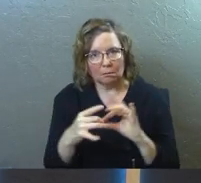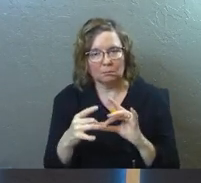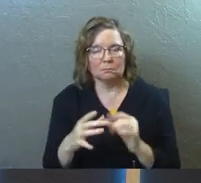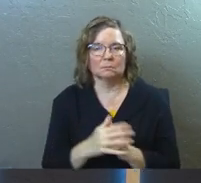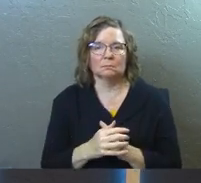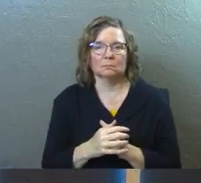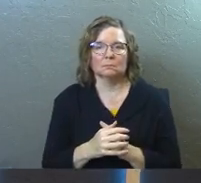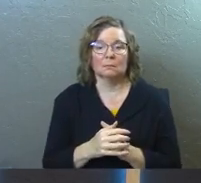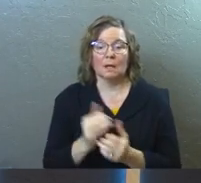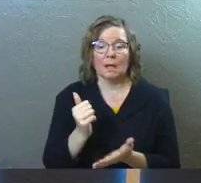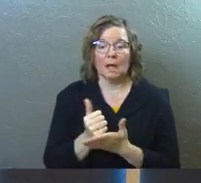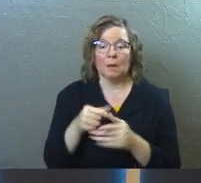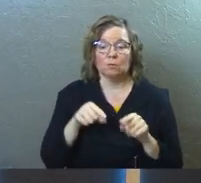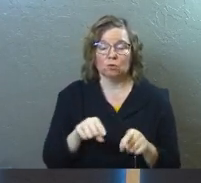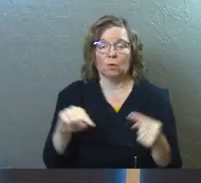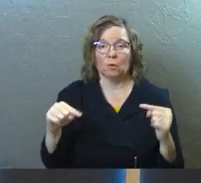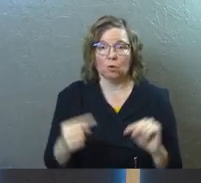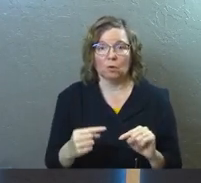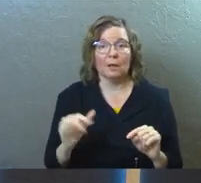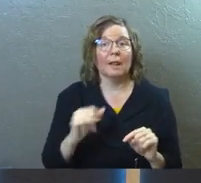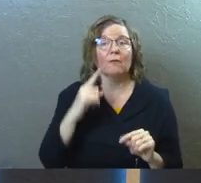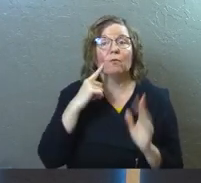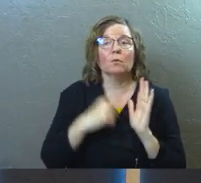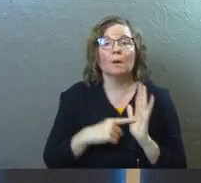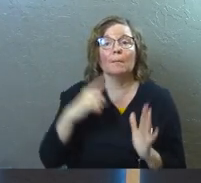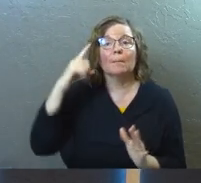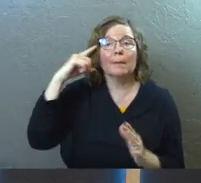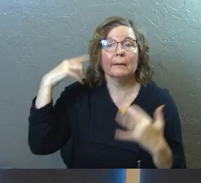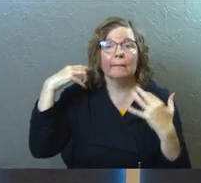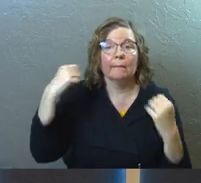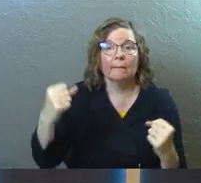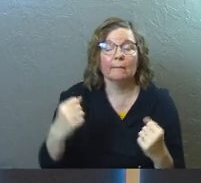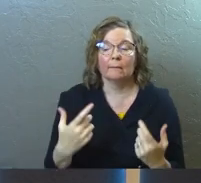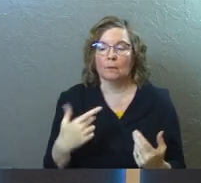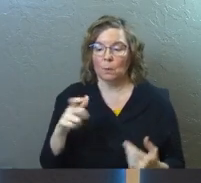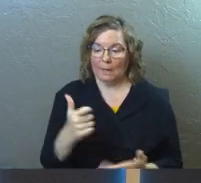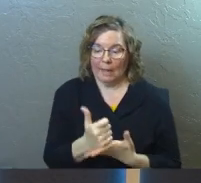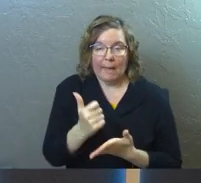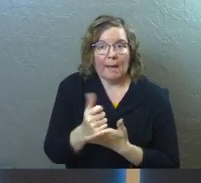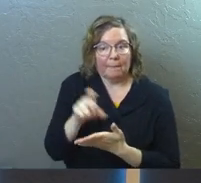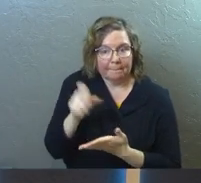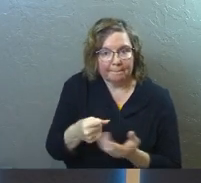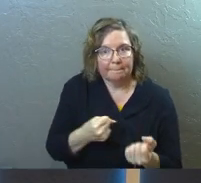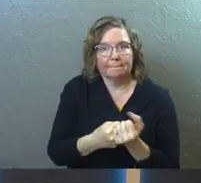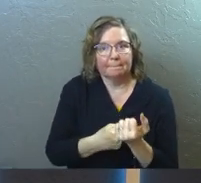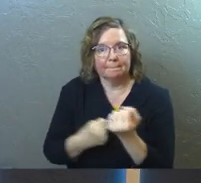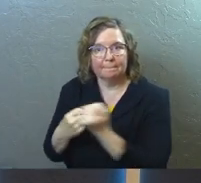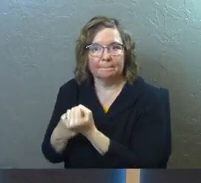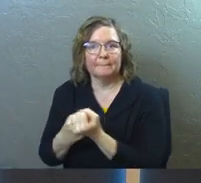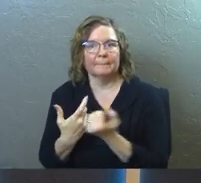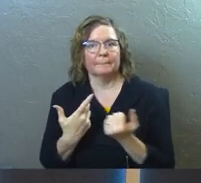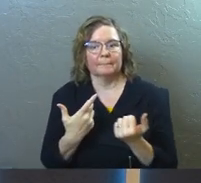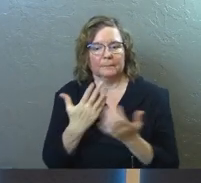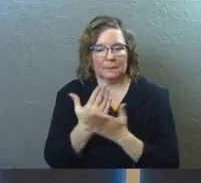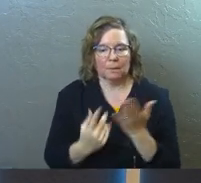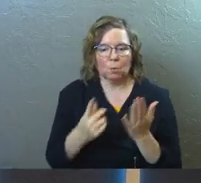helping the hurt. Our mental health struggles. We need help for those things. We need somebody to listen